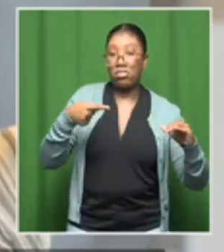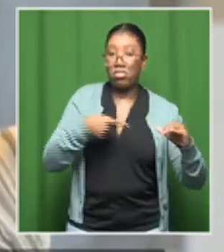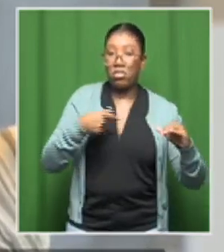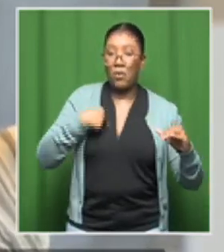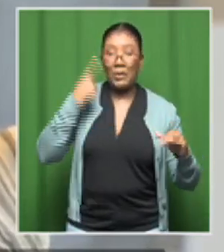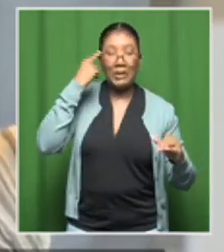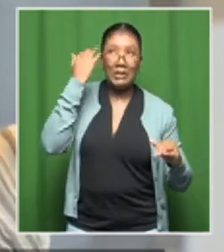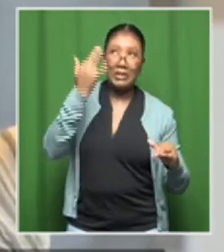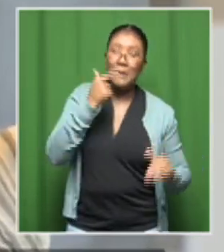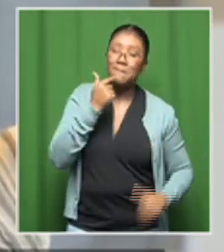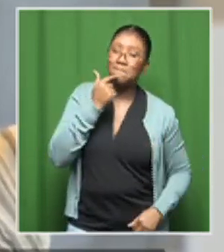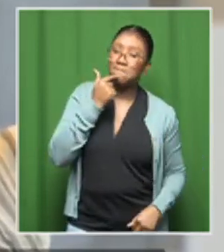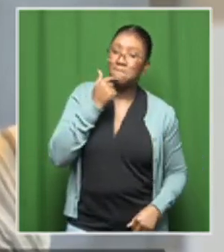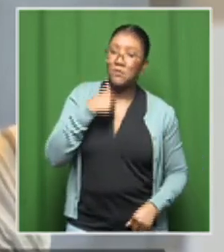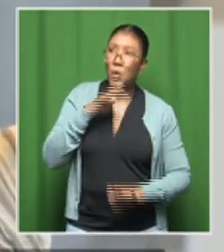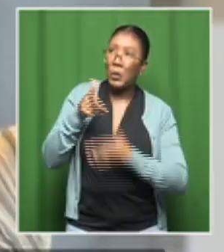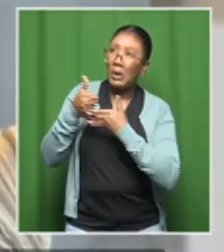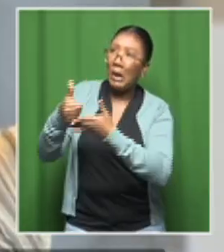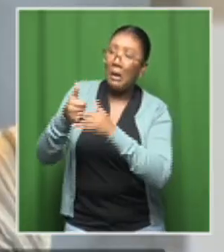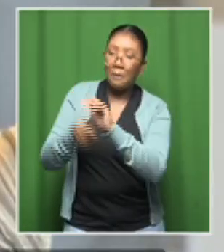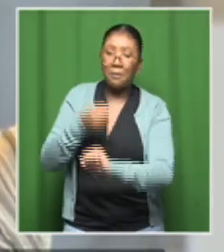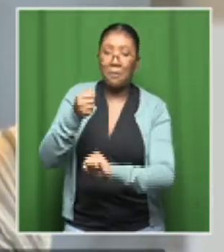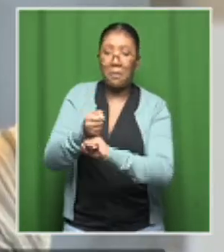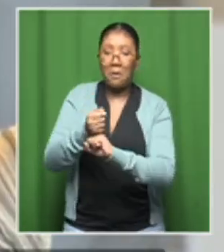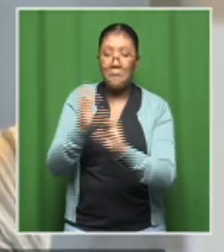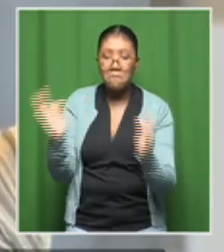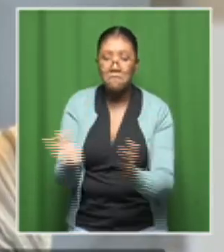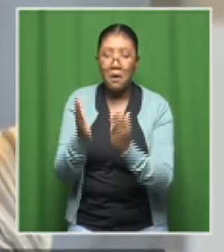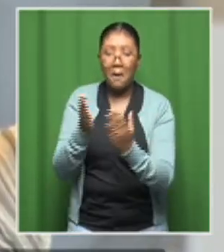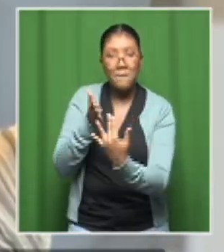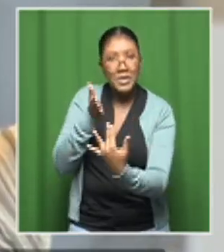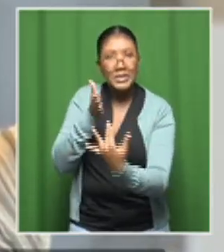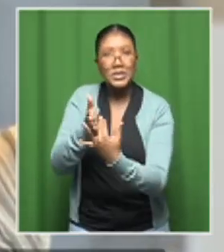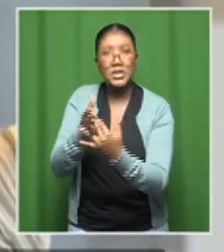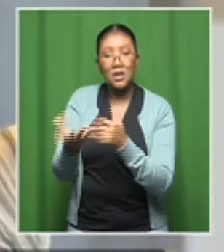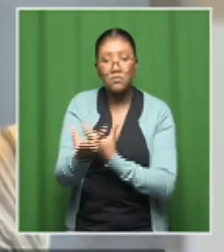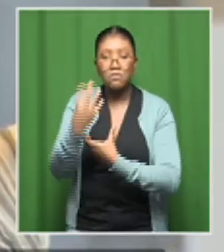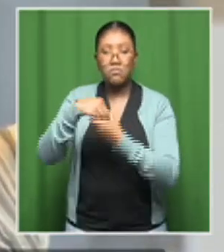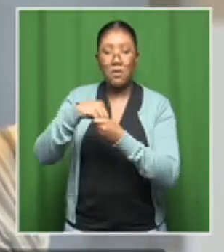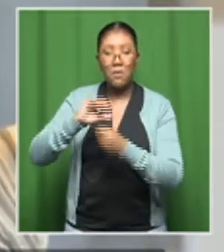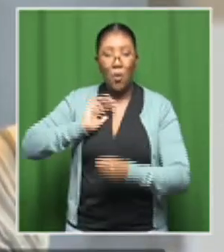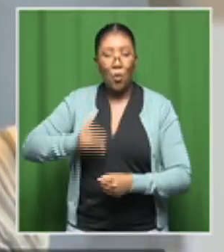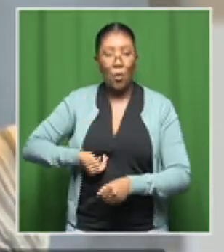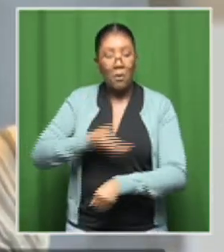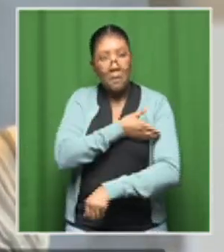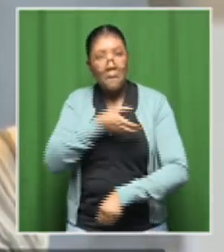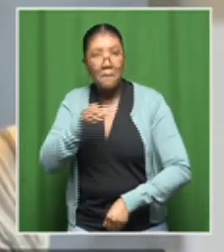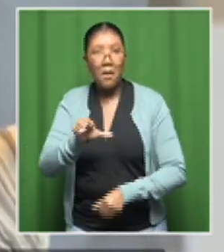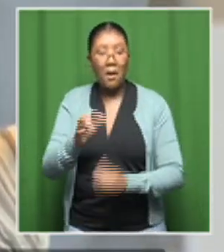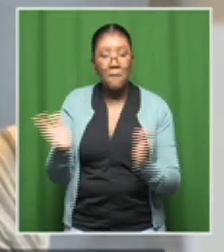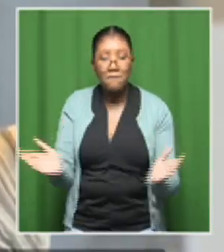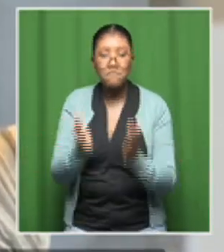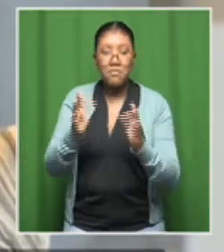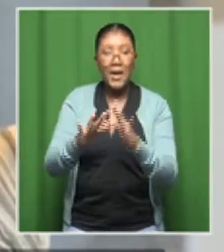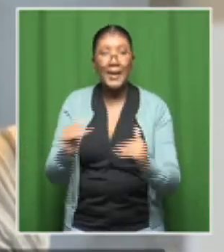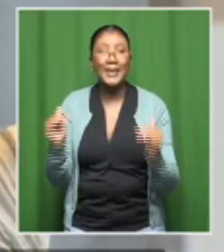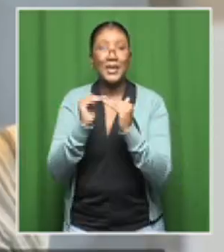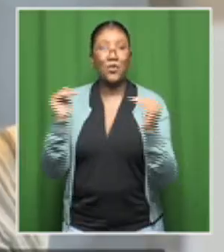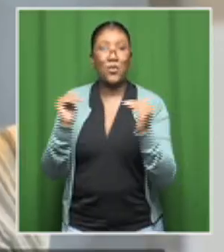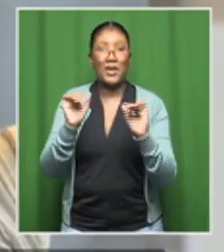do to also drive inclusivity, to empower women to make sure that they have equal footing in